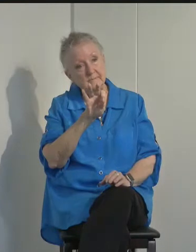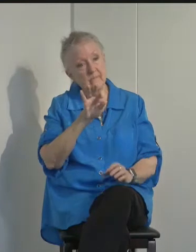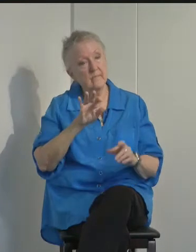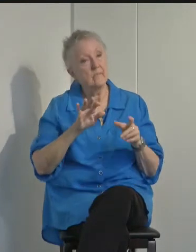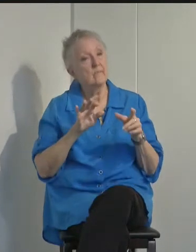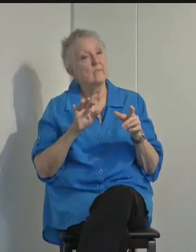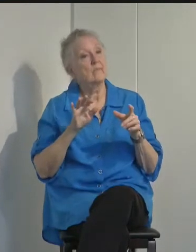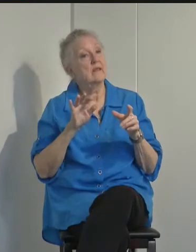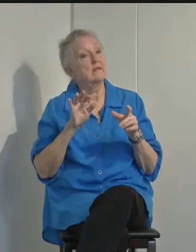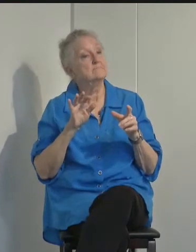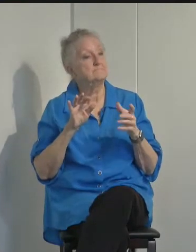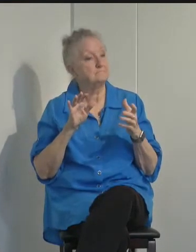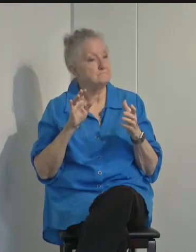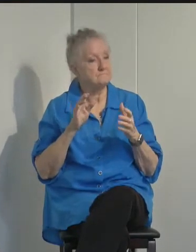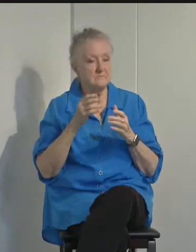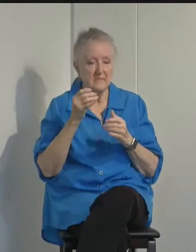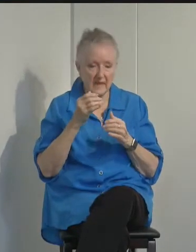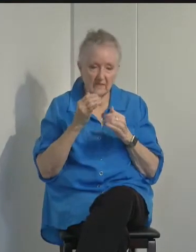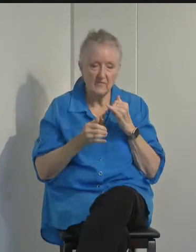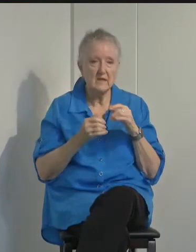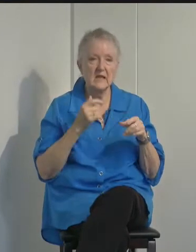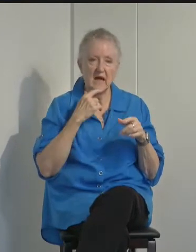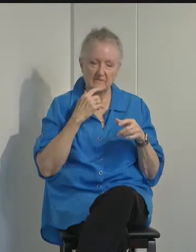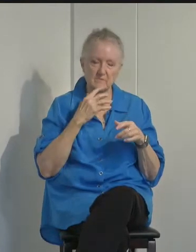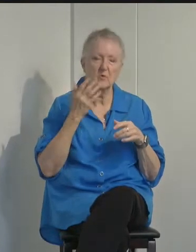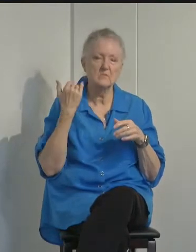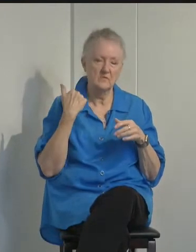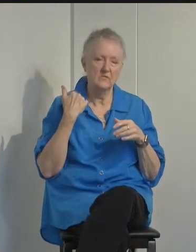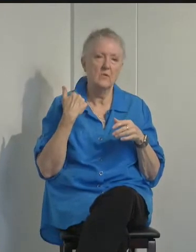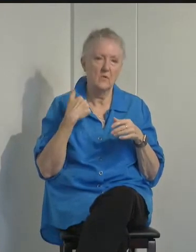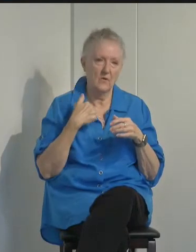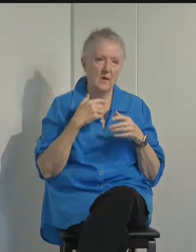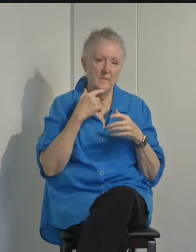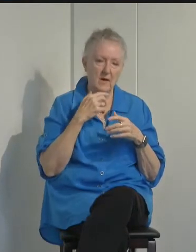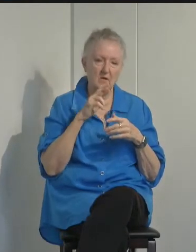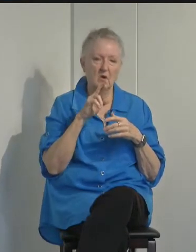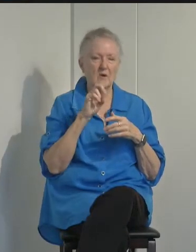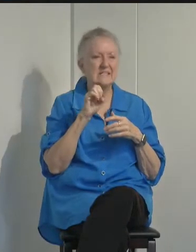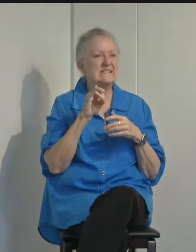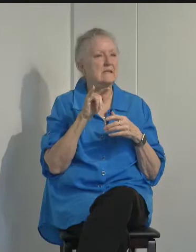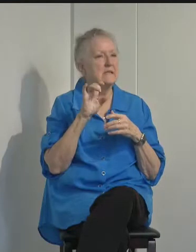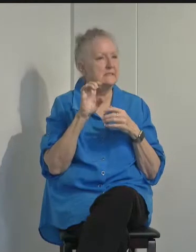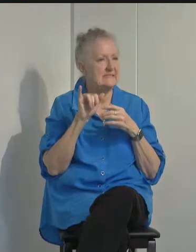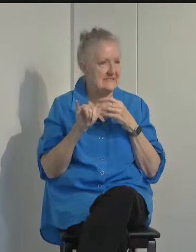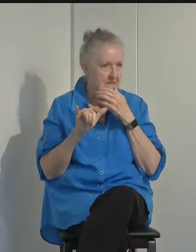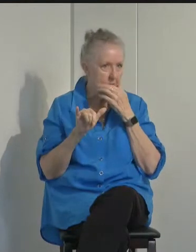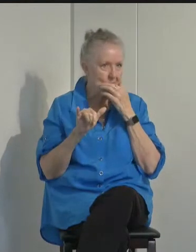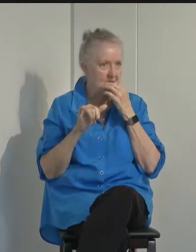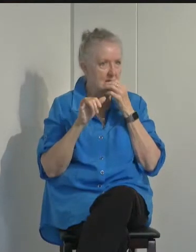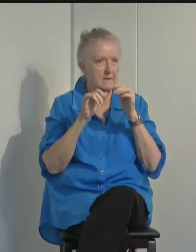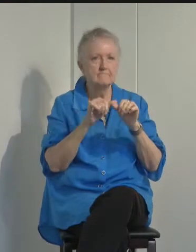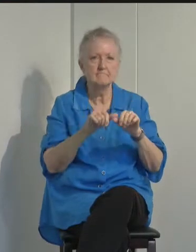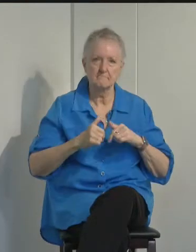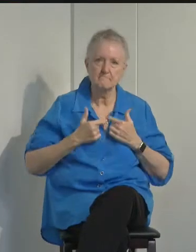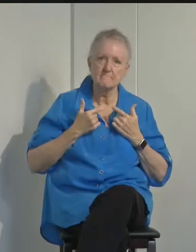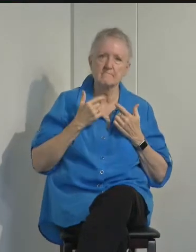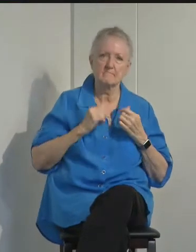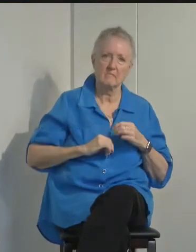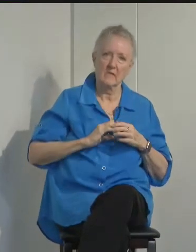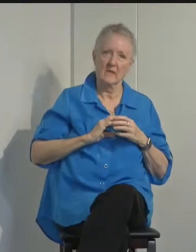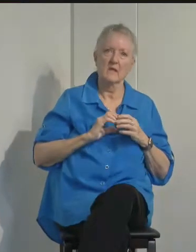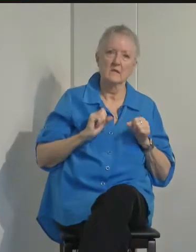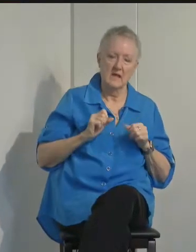In closing, I have spoken before about resiliency and the five things needed to help people